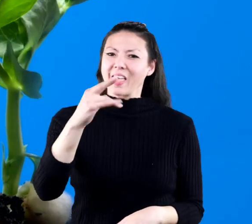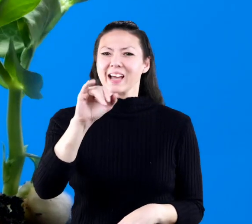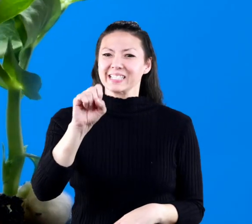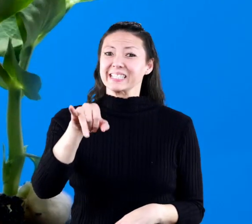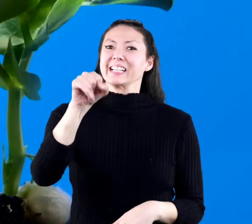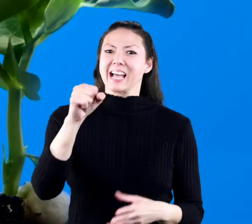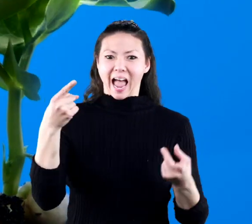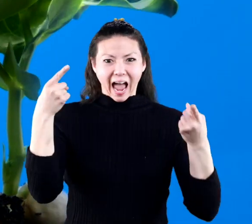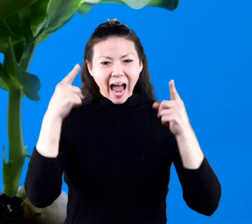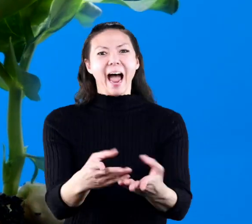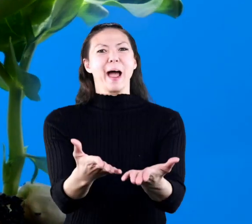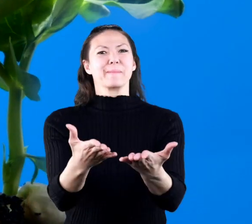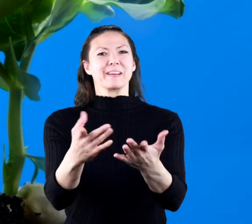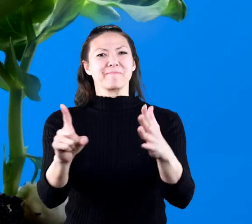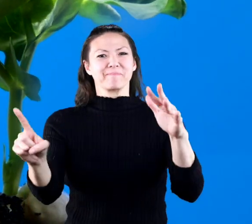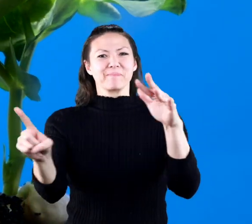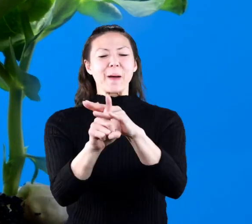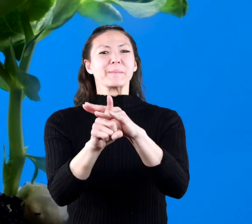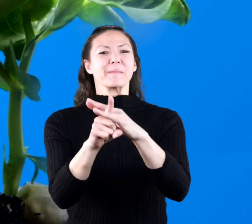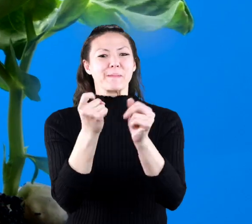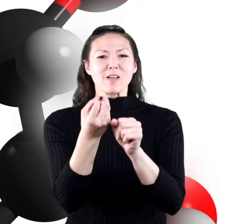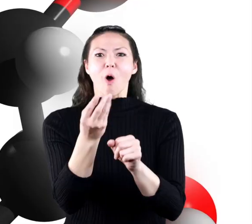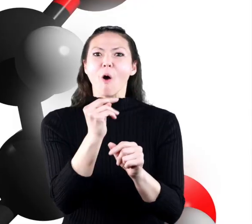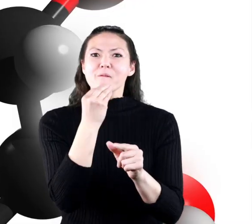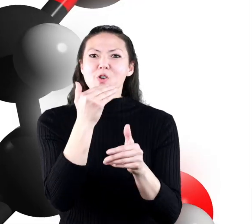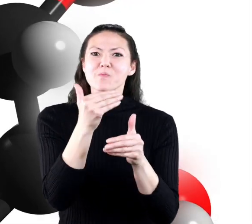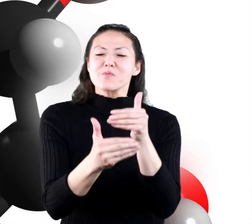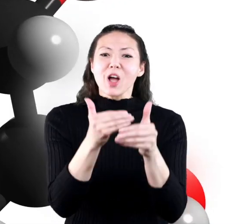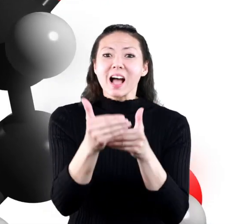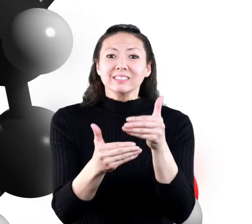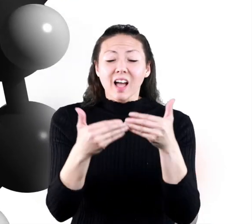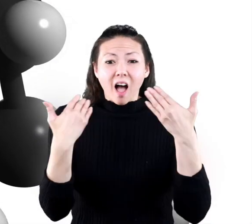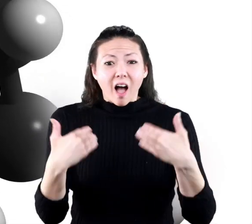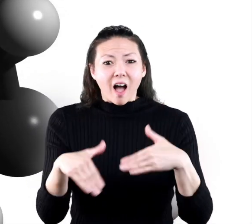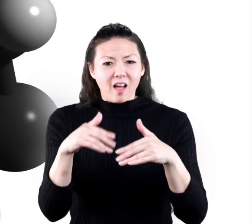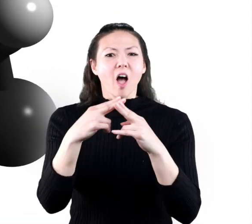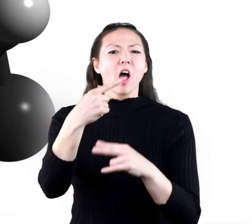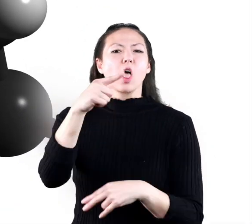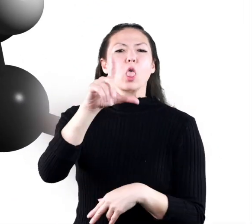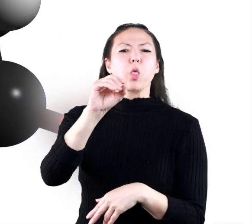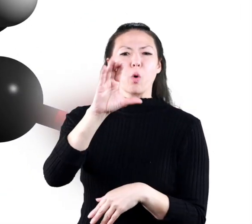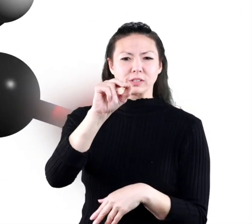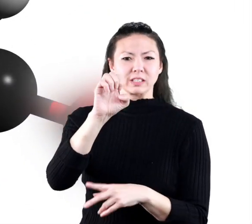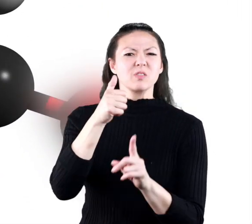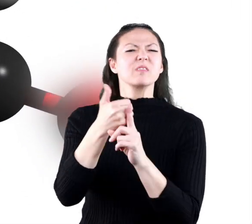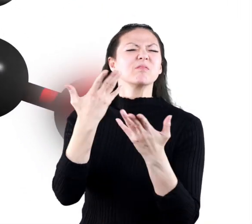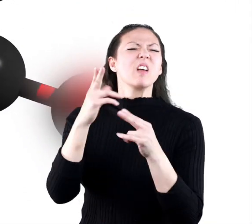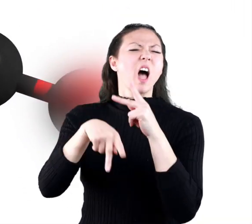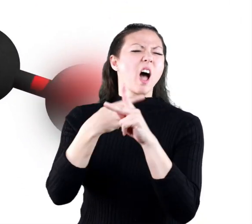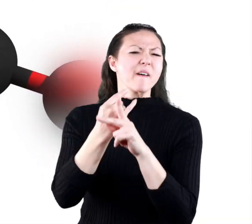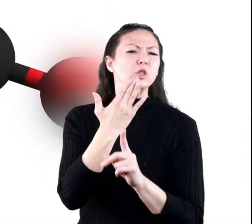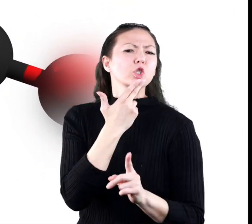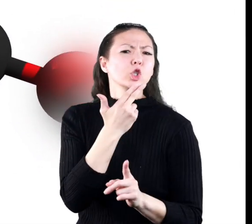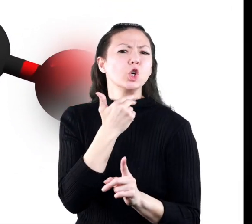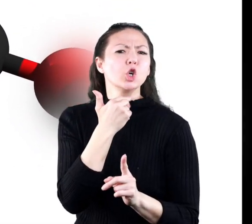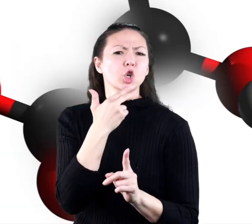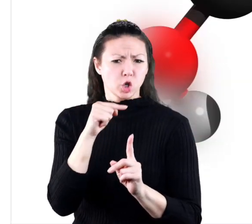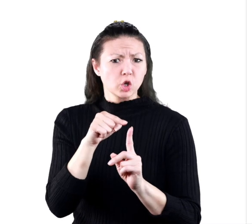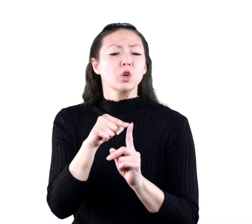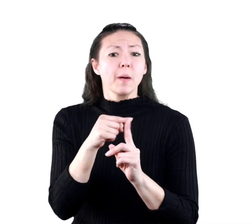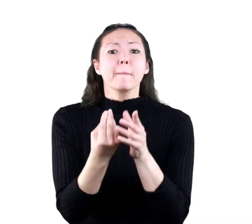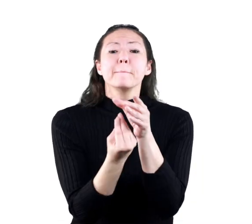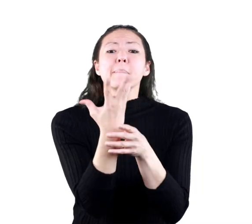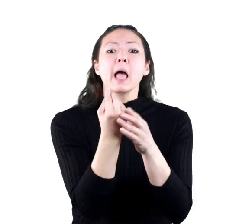just occurred and the plant has made its own food food in the form of glucose which is a type of sugar